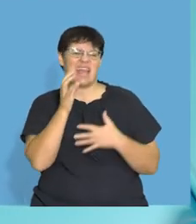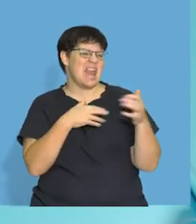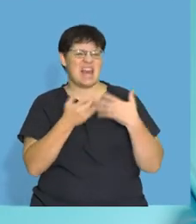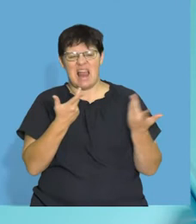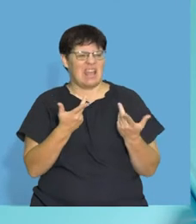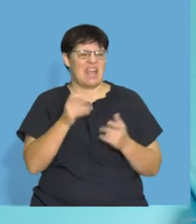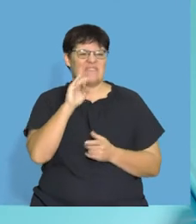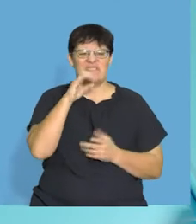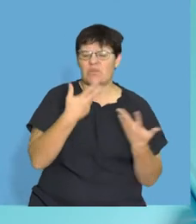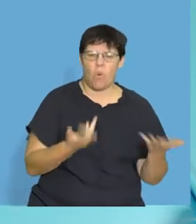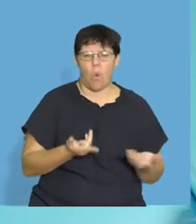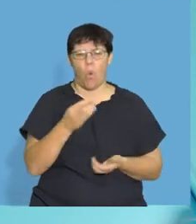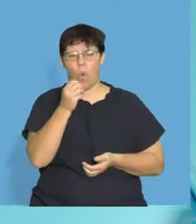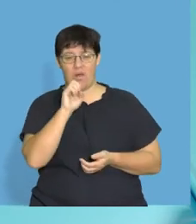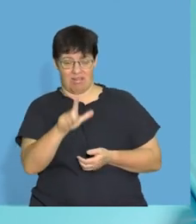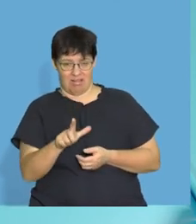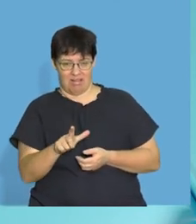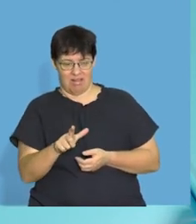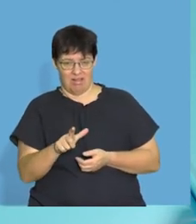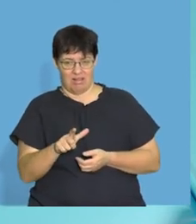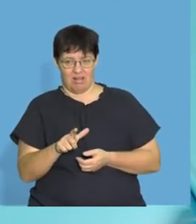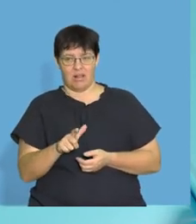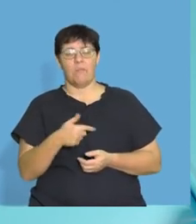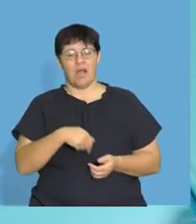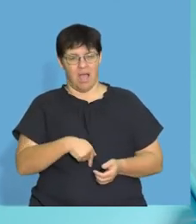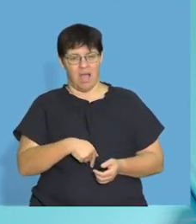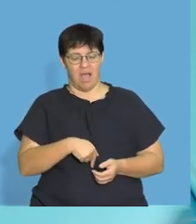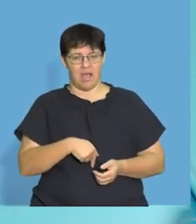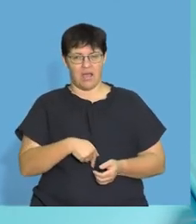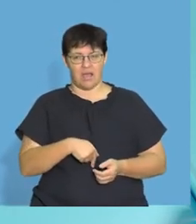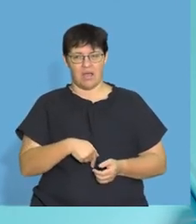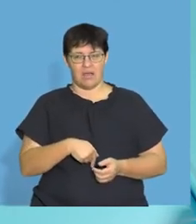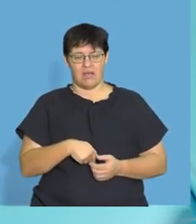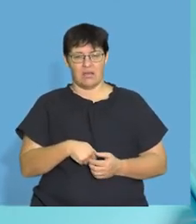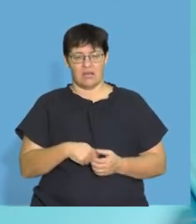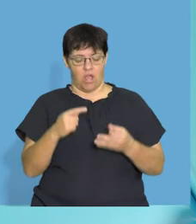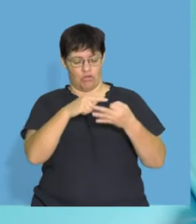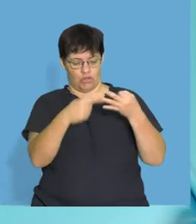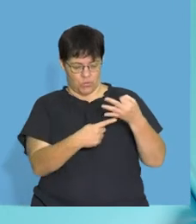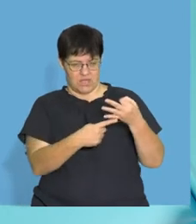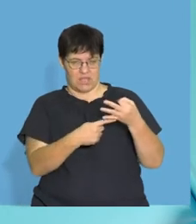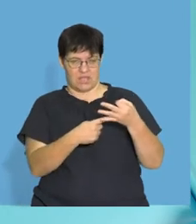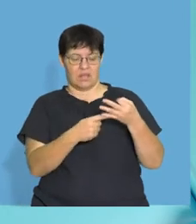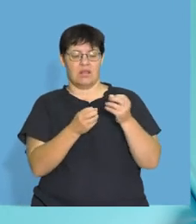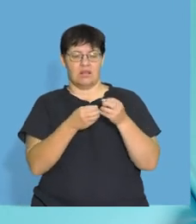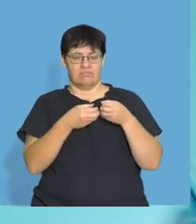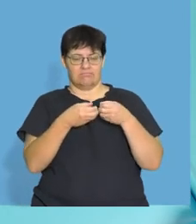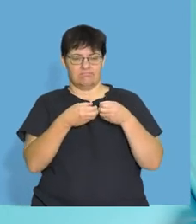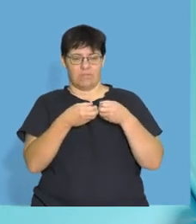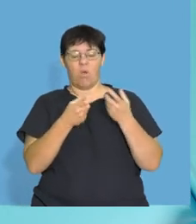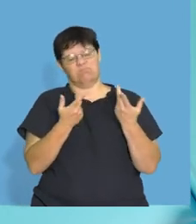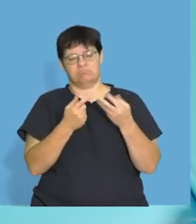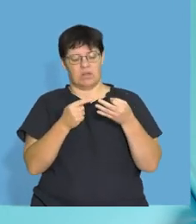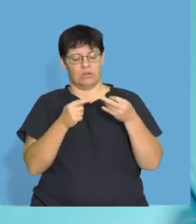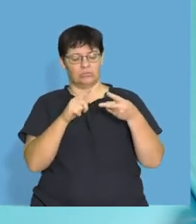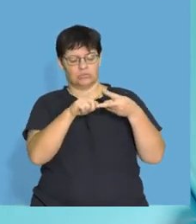like a fat or an oil, when you break it down, you're going to break it down into that molecule. Now,